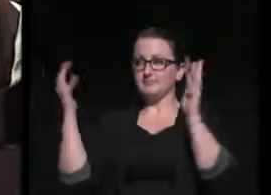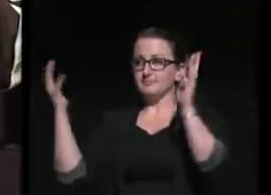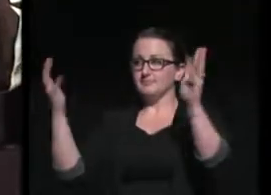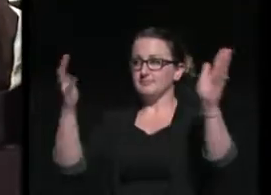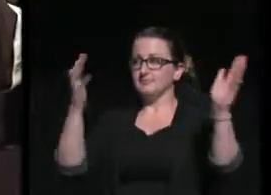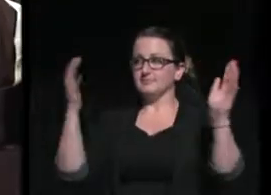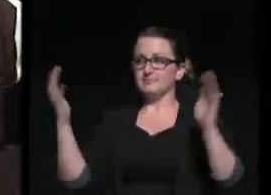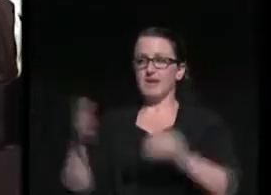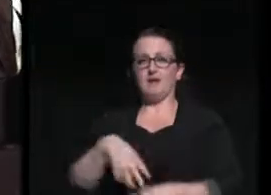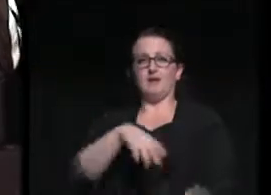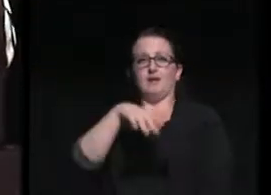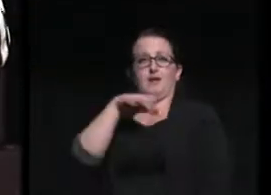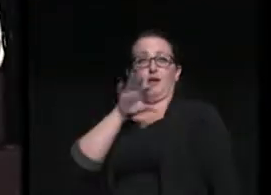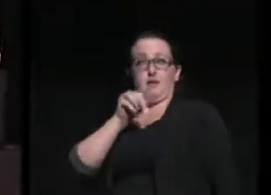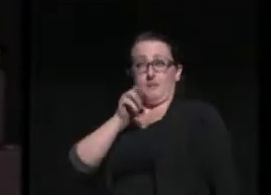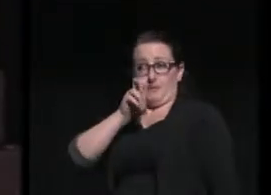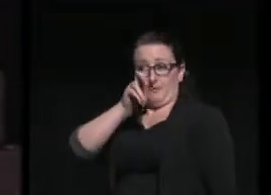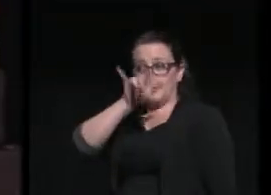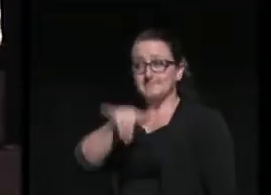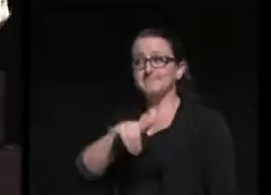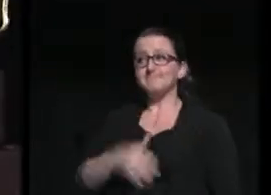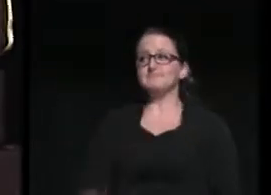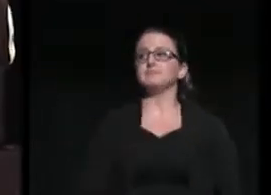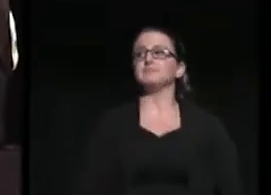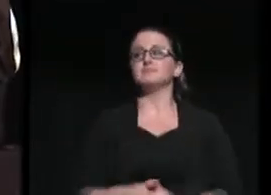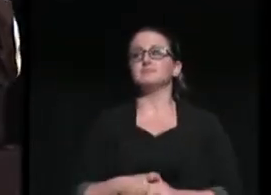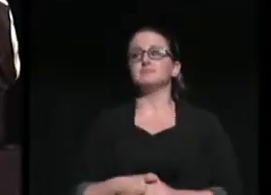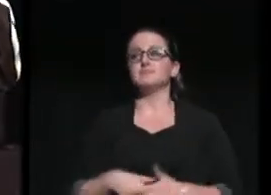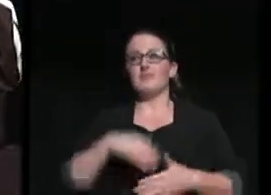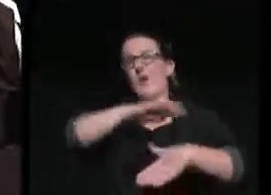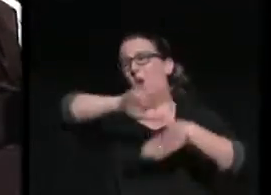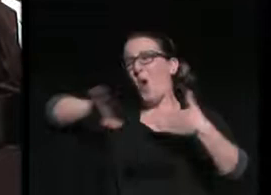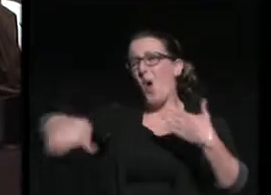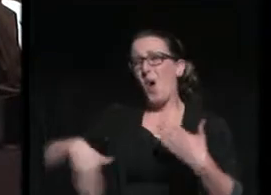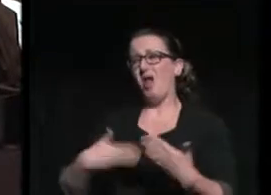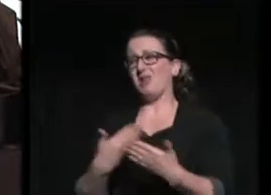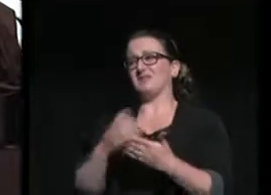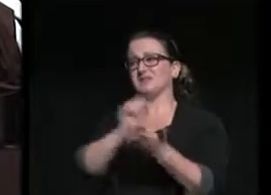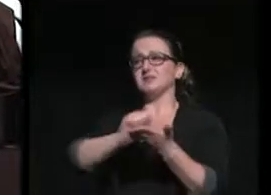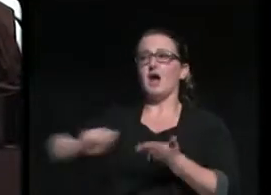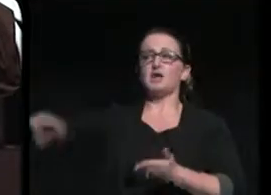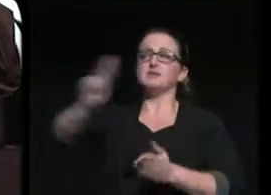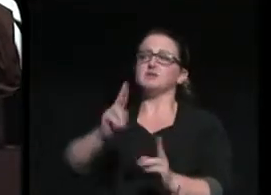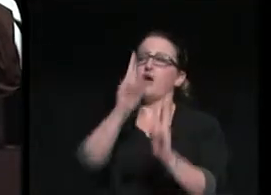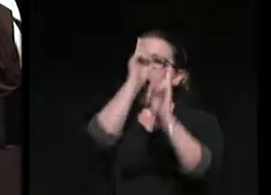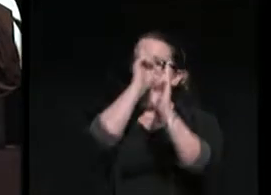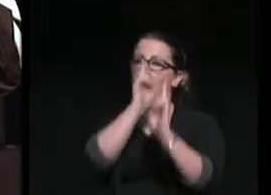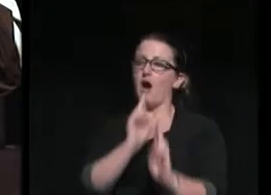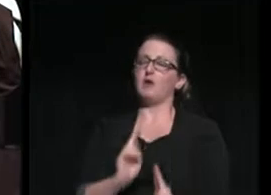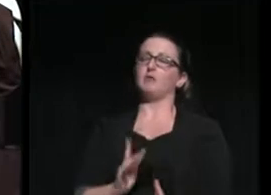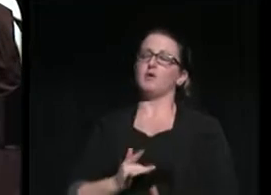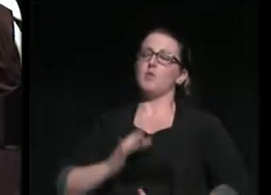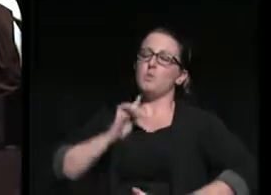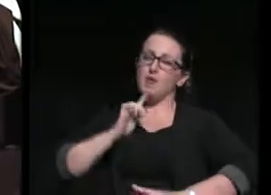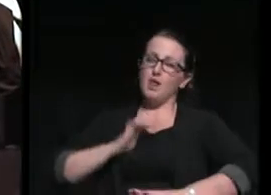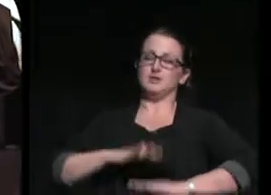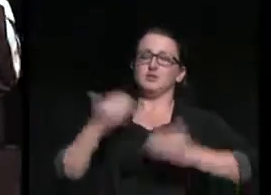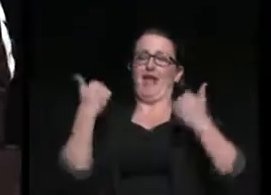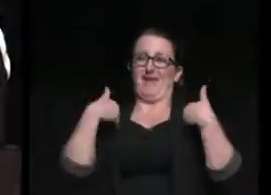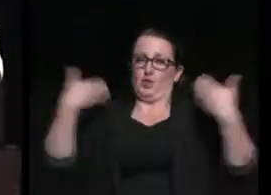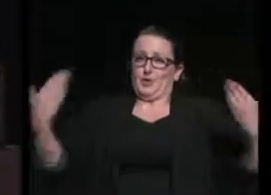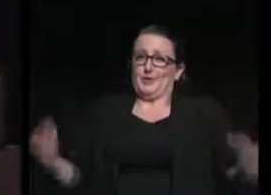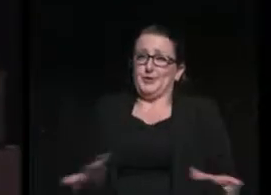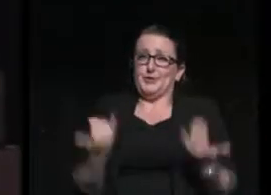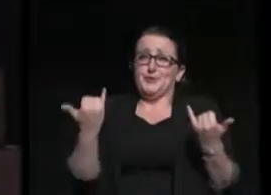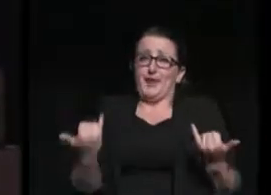Governor Murphy, all of us at Stockton are truly honored to have you with us today and we are